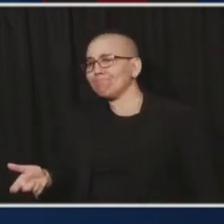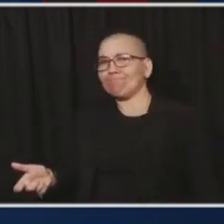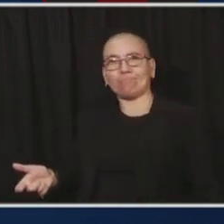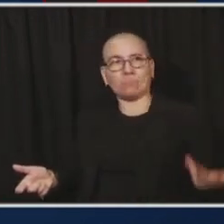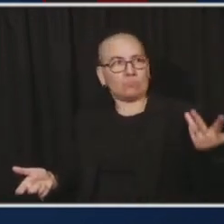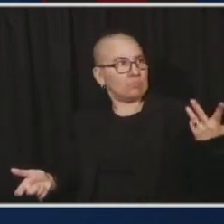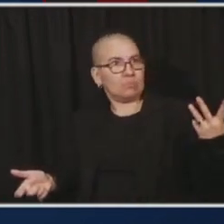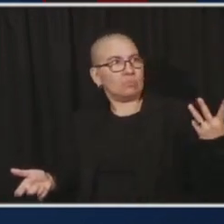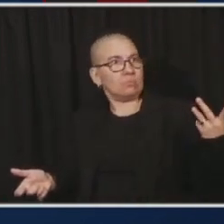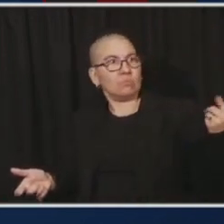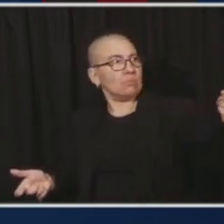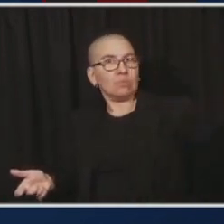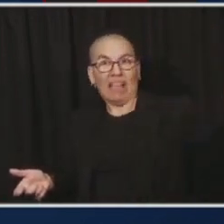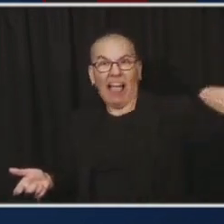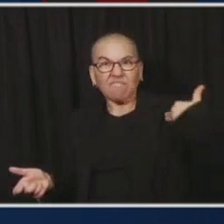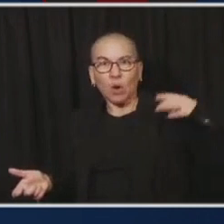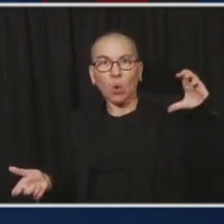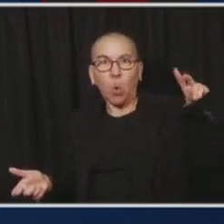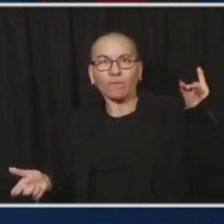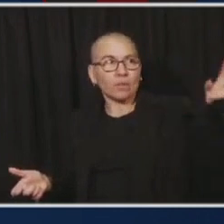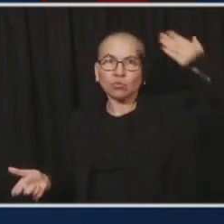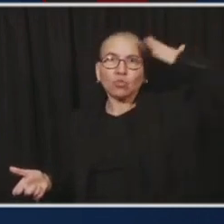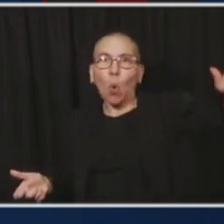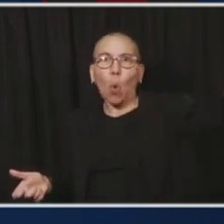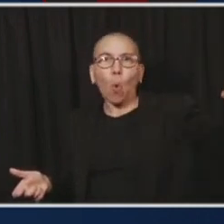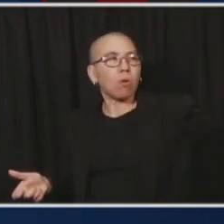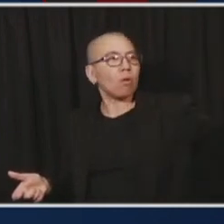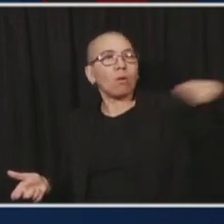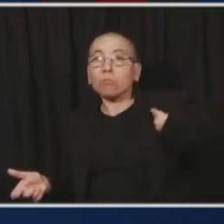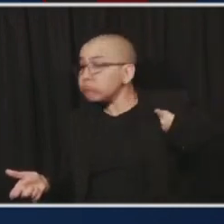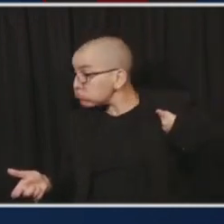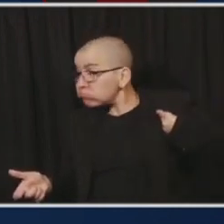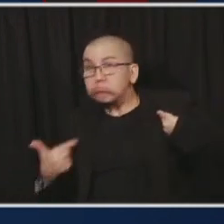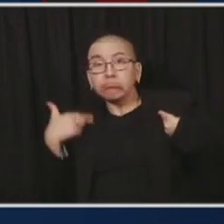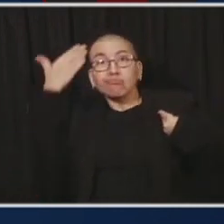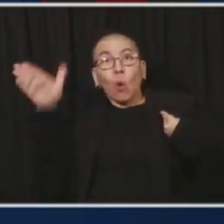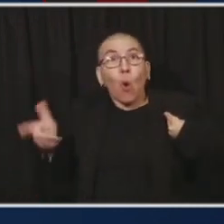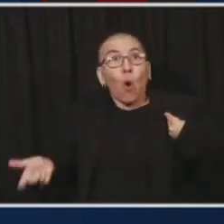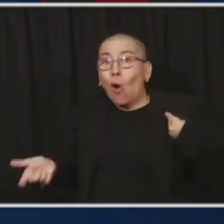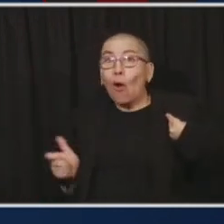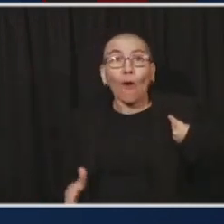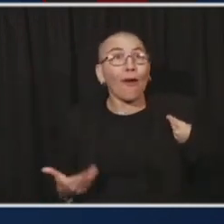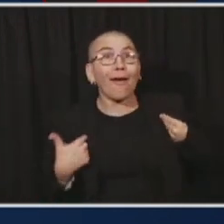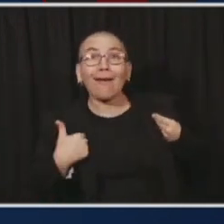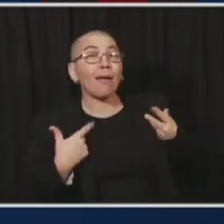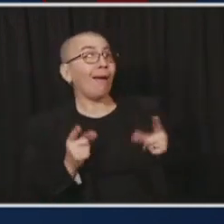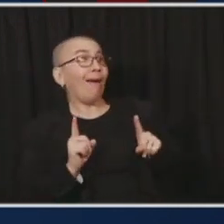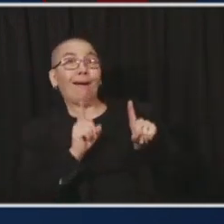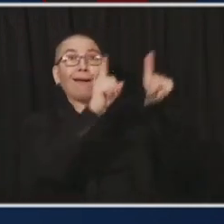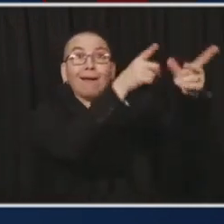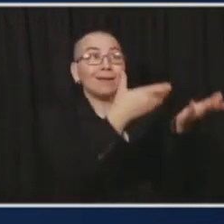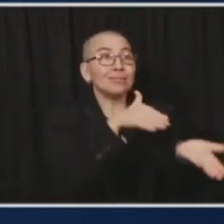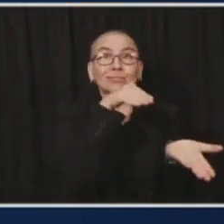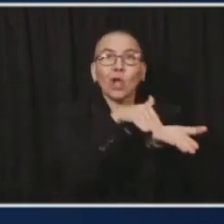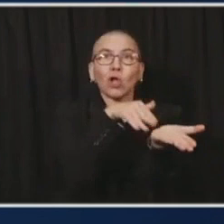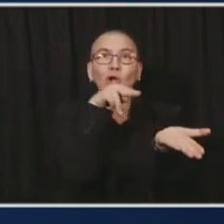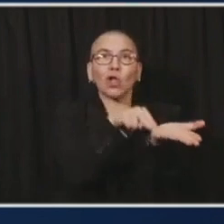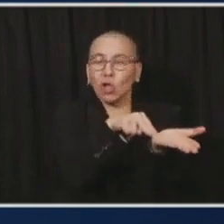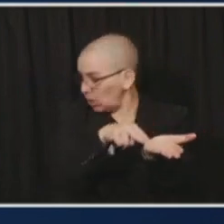out. That adds to the stress in those situations. And the hospital still remain concerned about capacity.